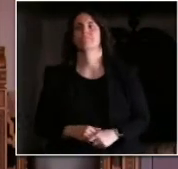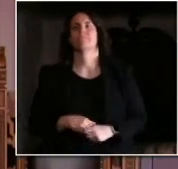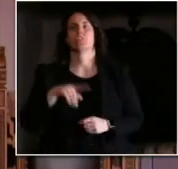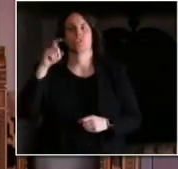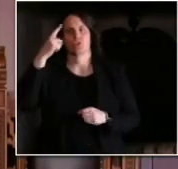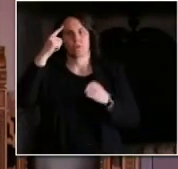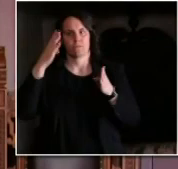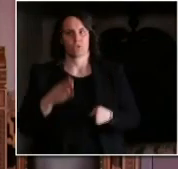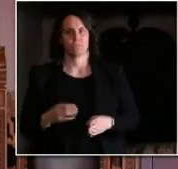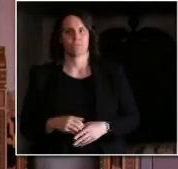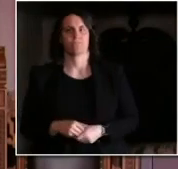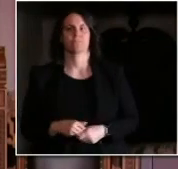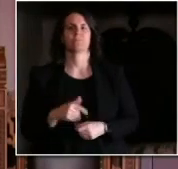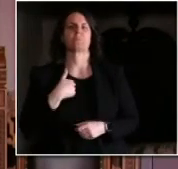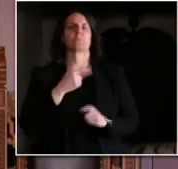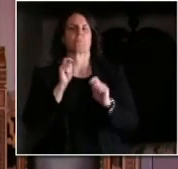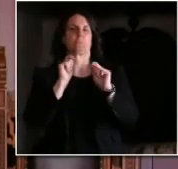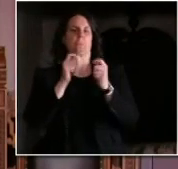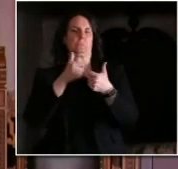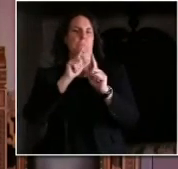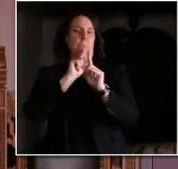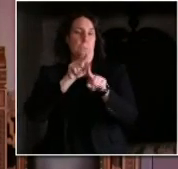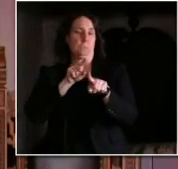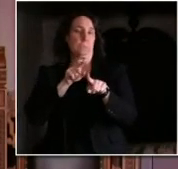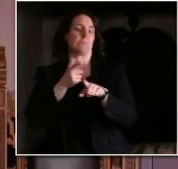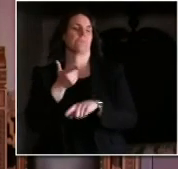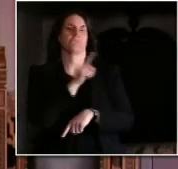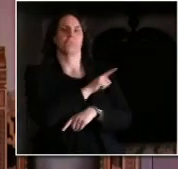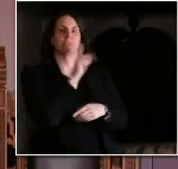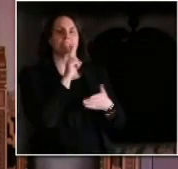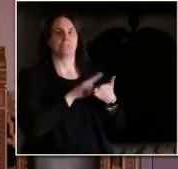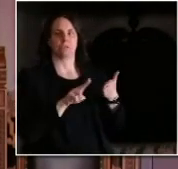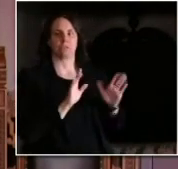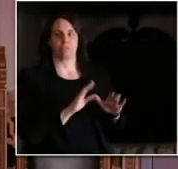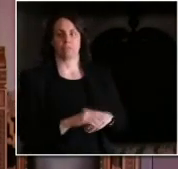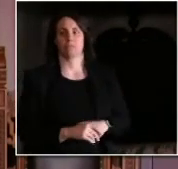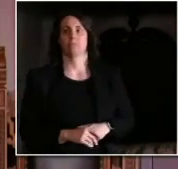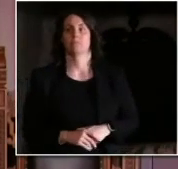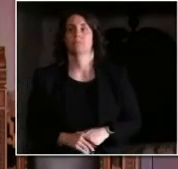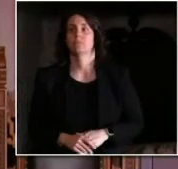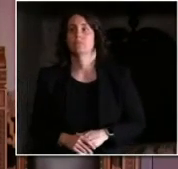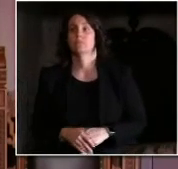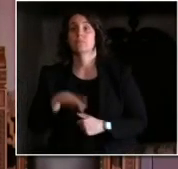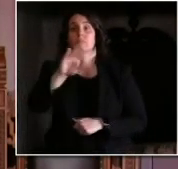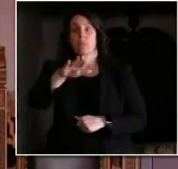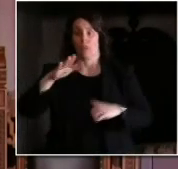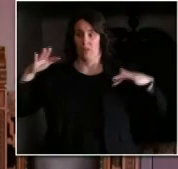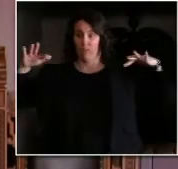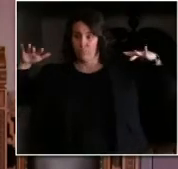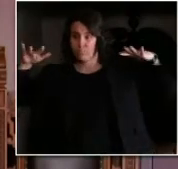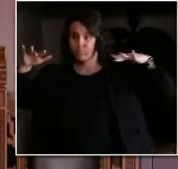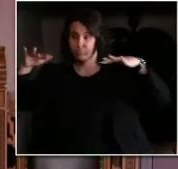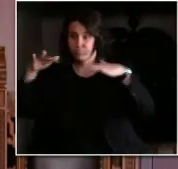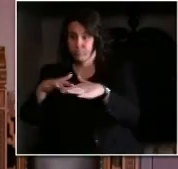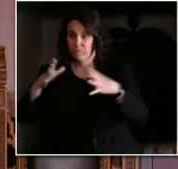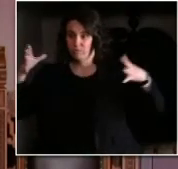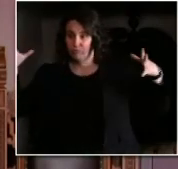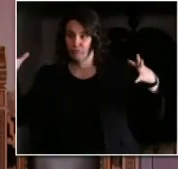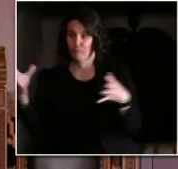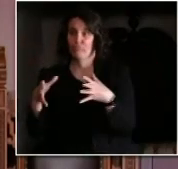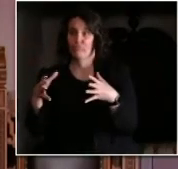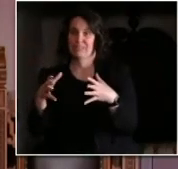clearly, large groups of people, the odds are stronger that the